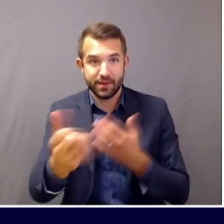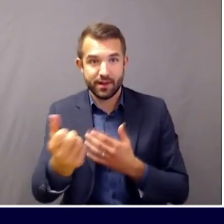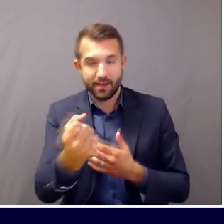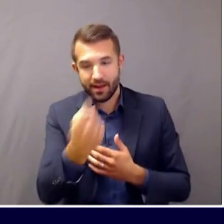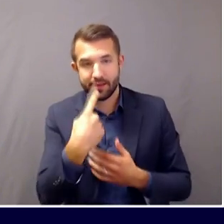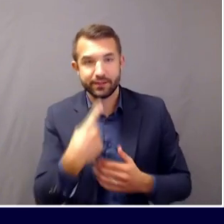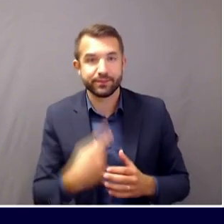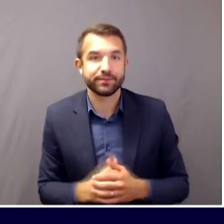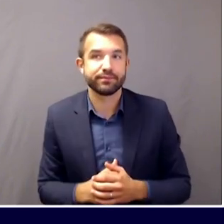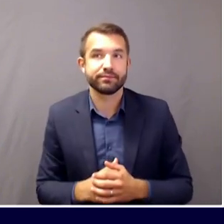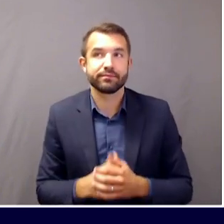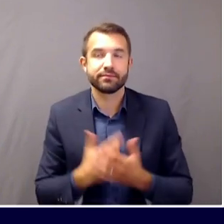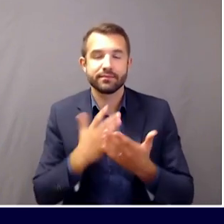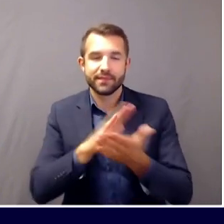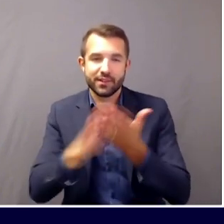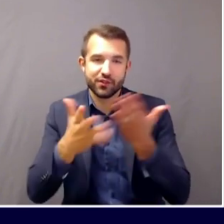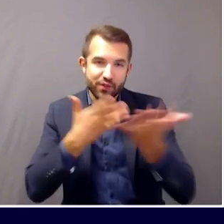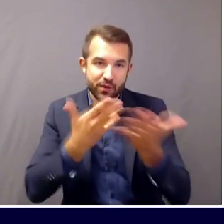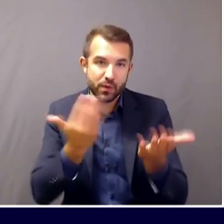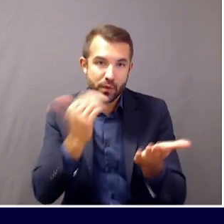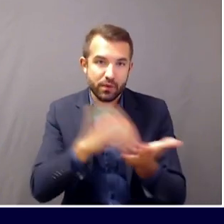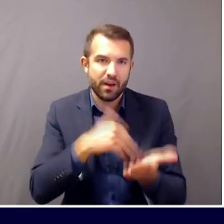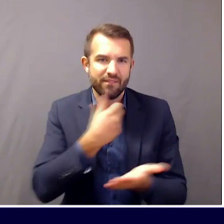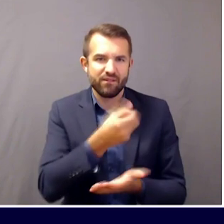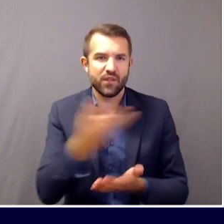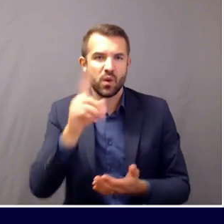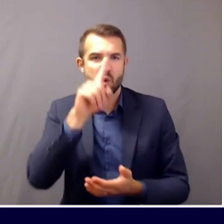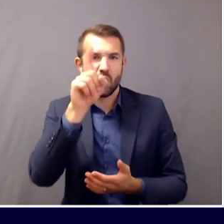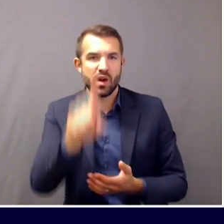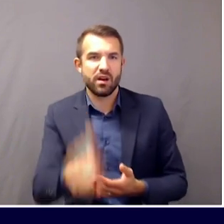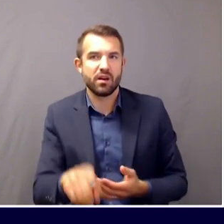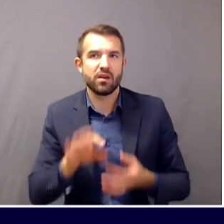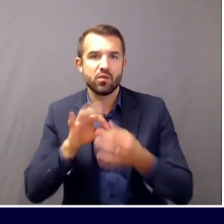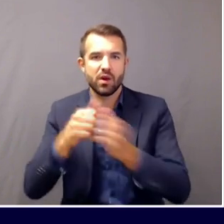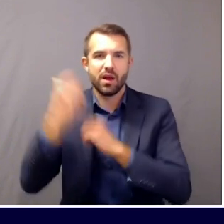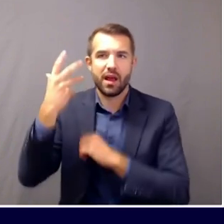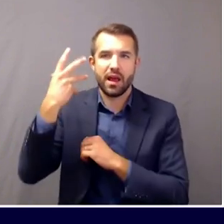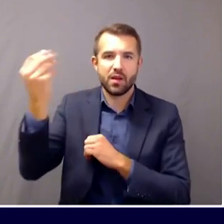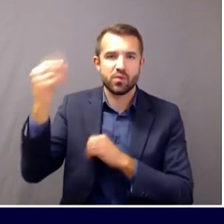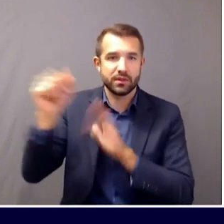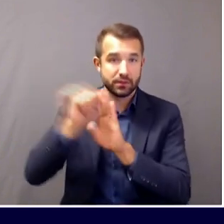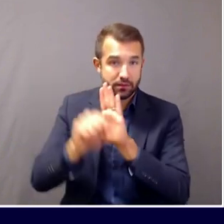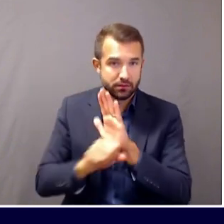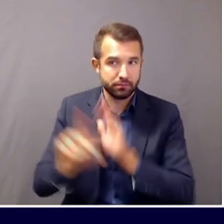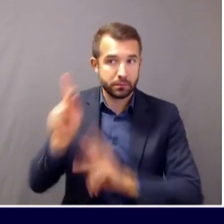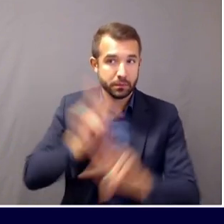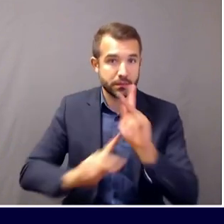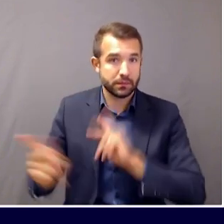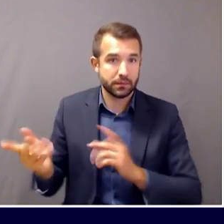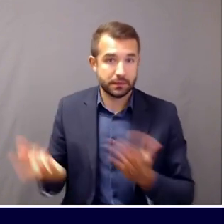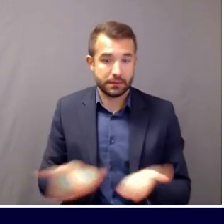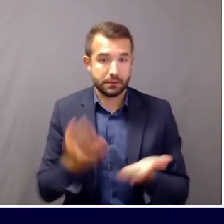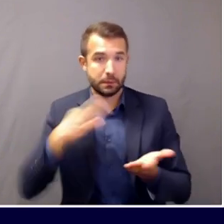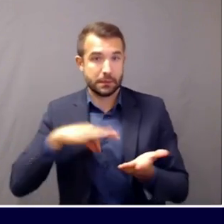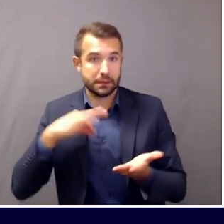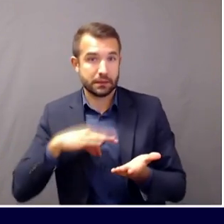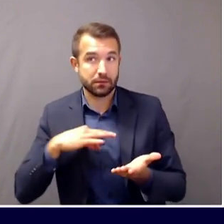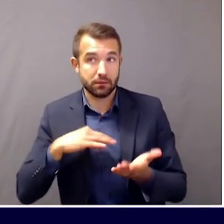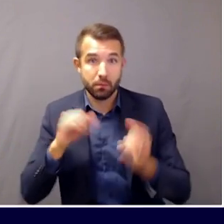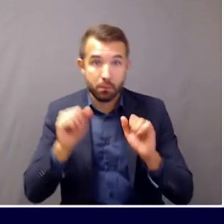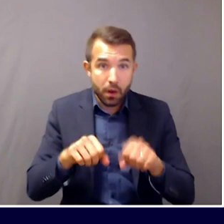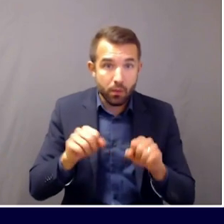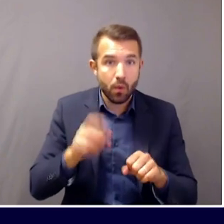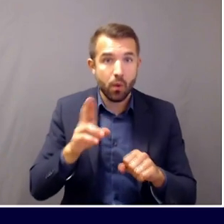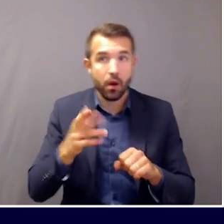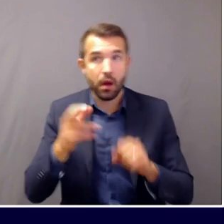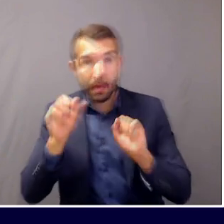folks with COVID-19, potentially with COVID-19 here in Maine. So I have a question and a follow-up, please. The first question